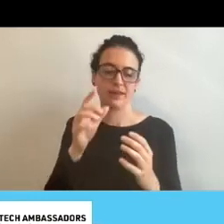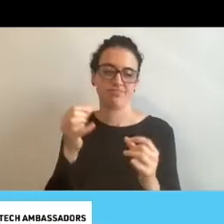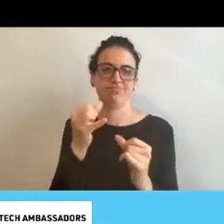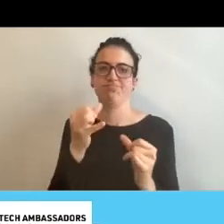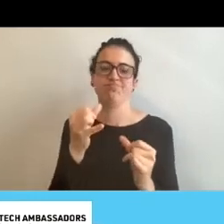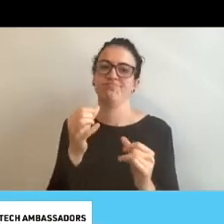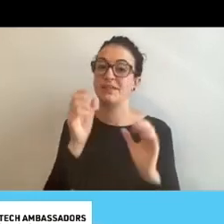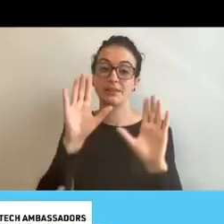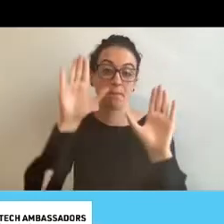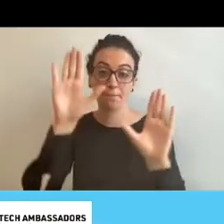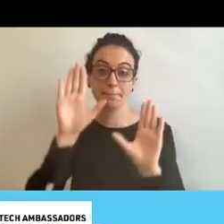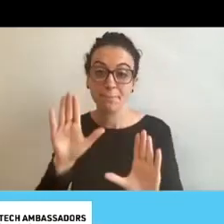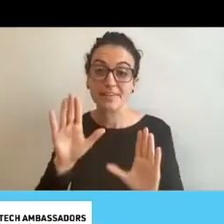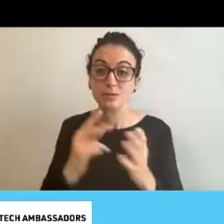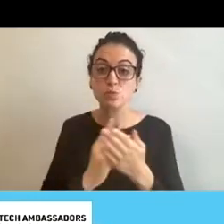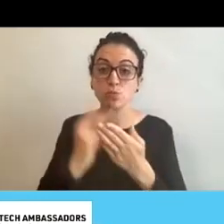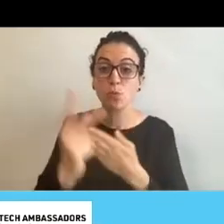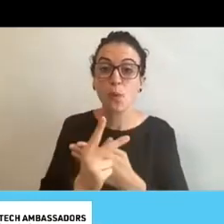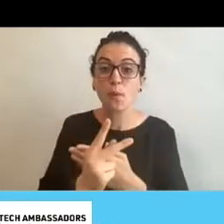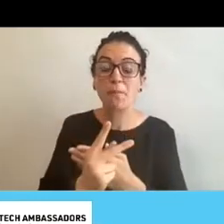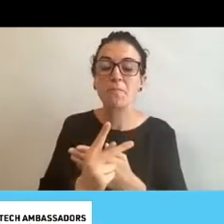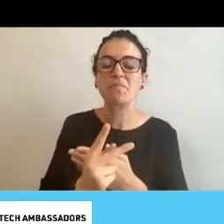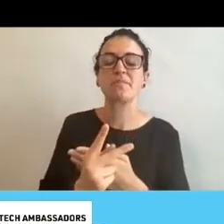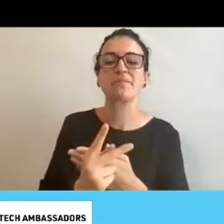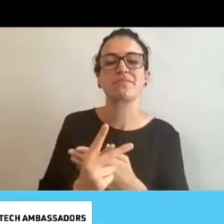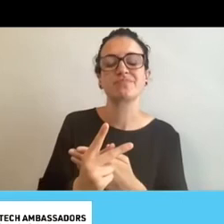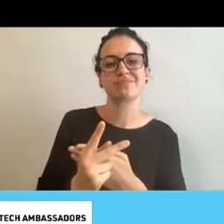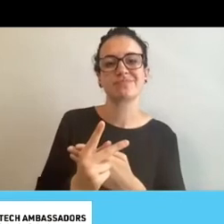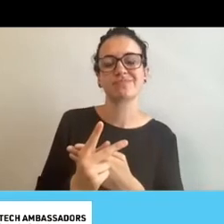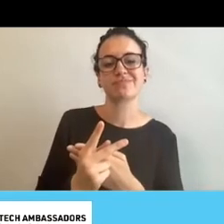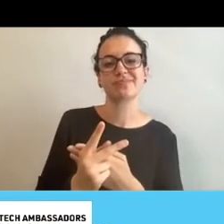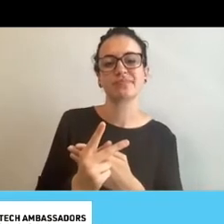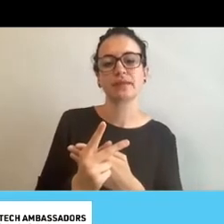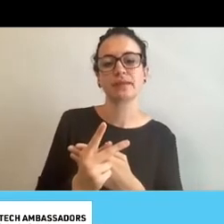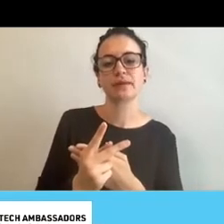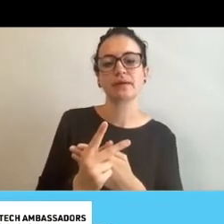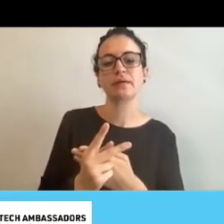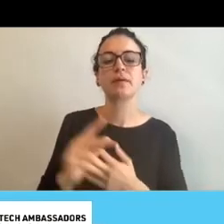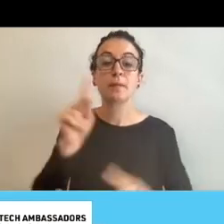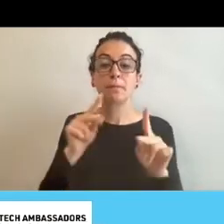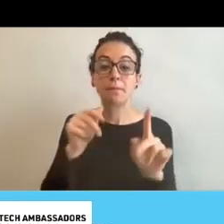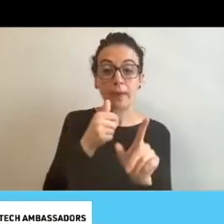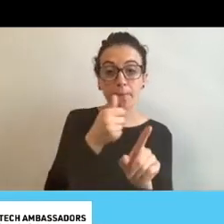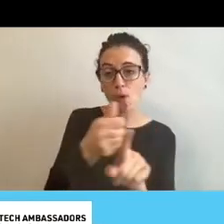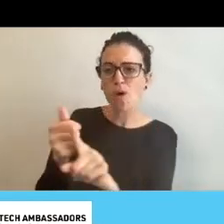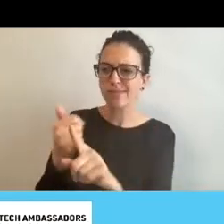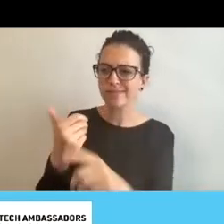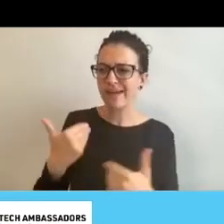think it's exactly what people with disabilities